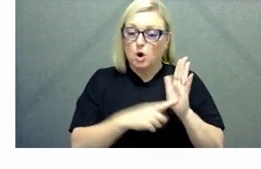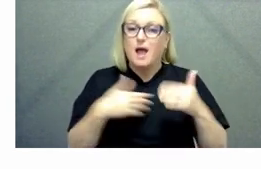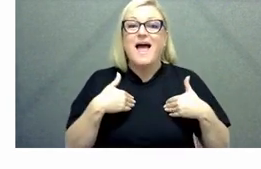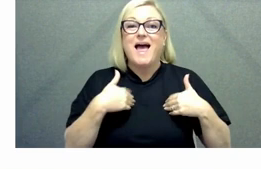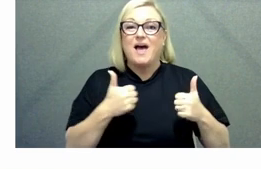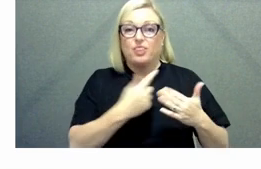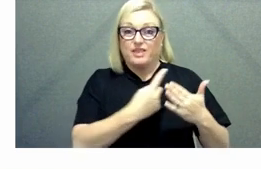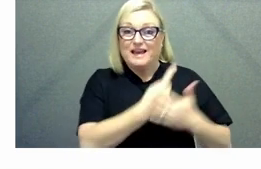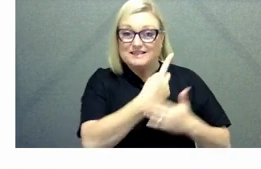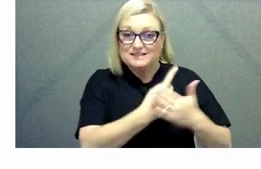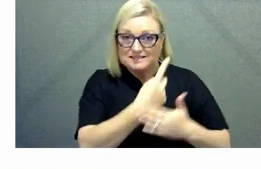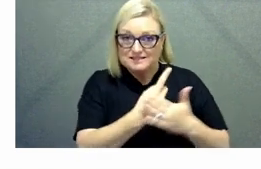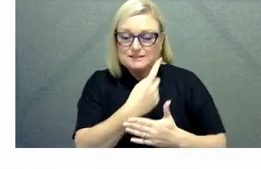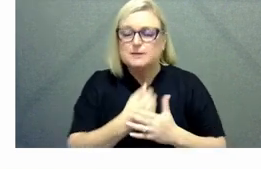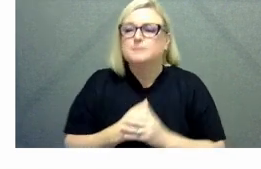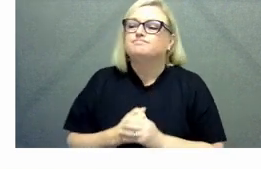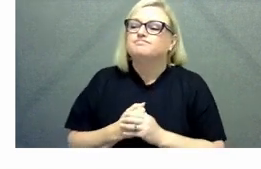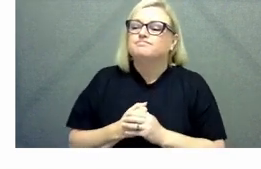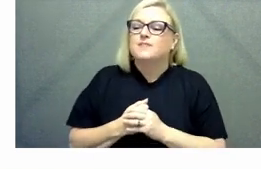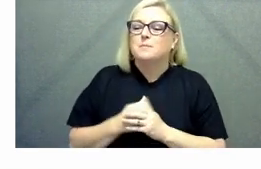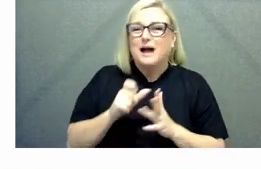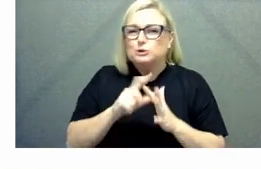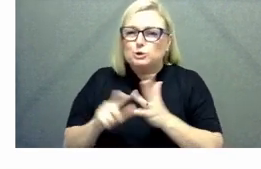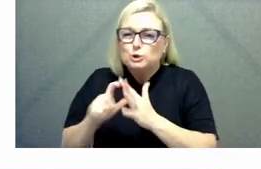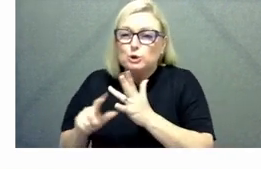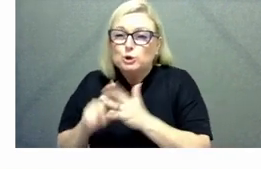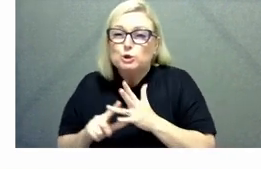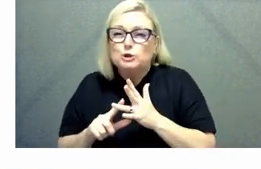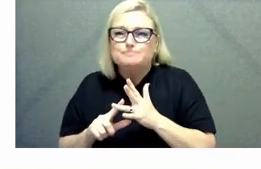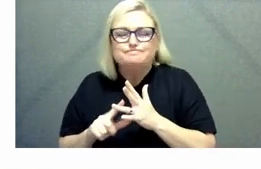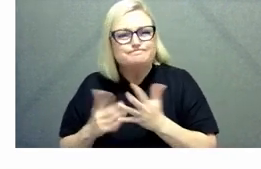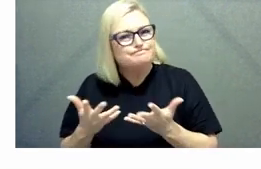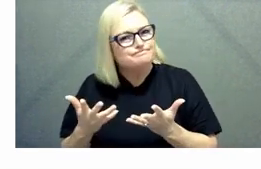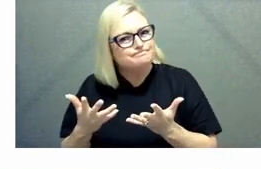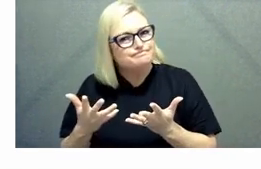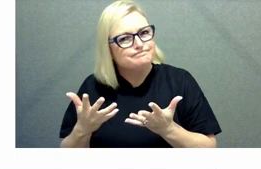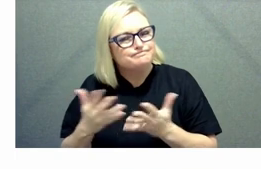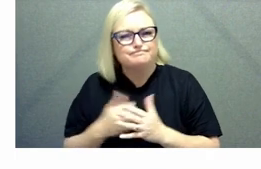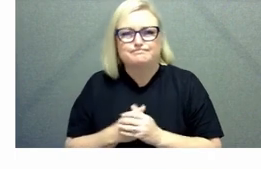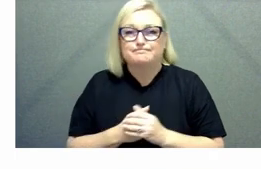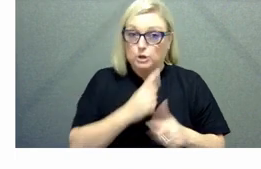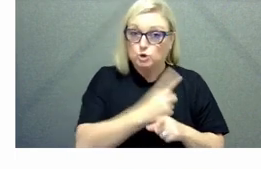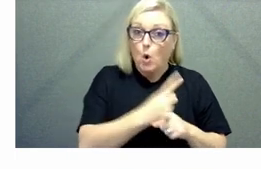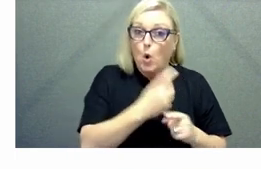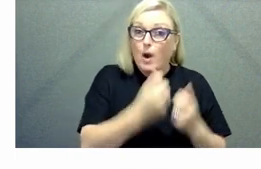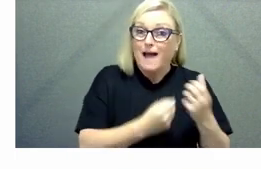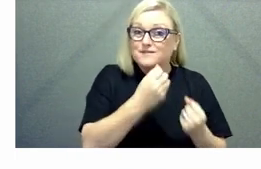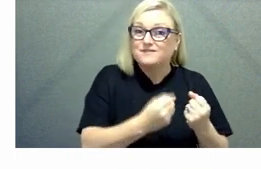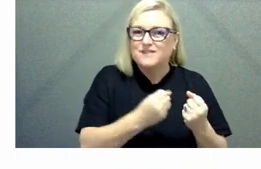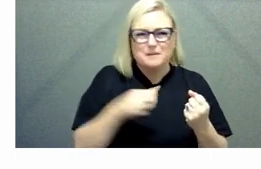staff it isn't just talk can i stay with you sybilla put you on the spot